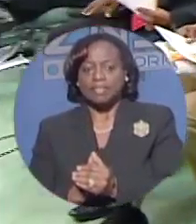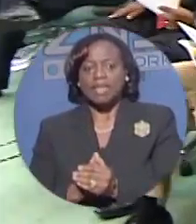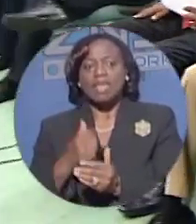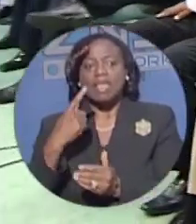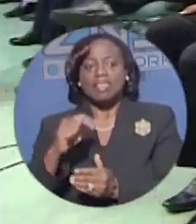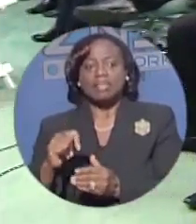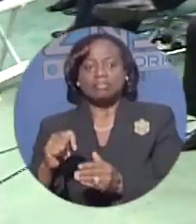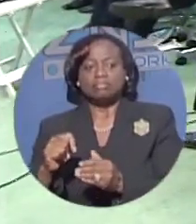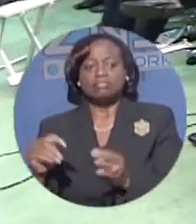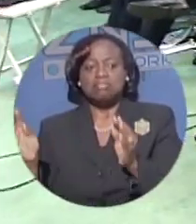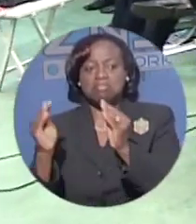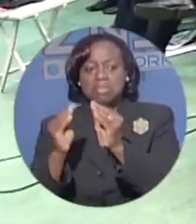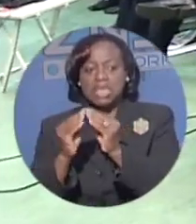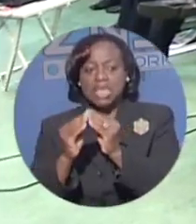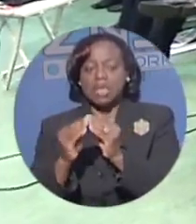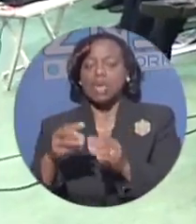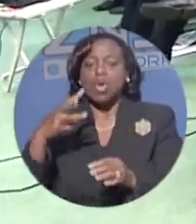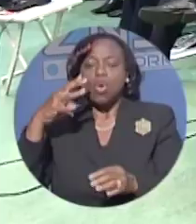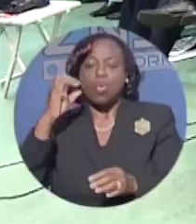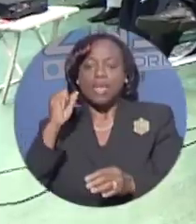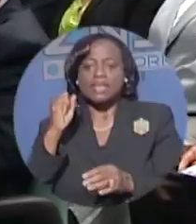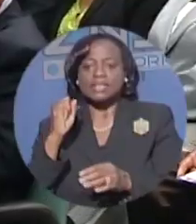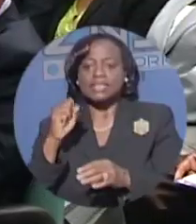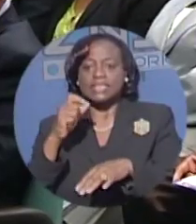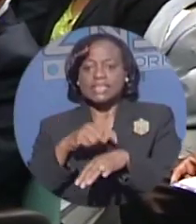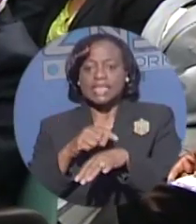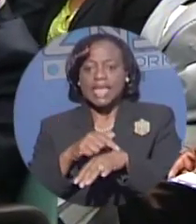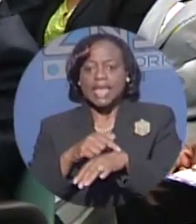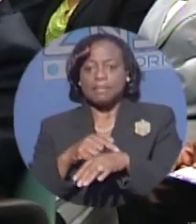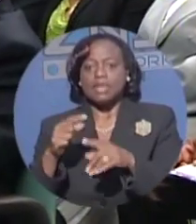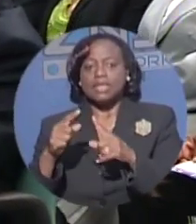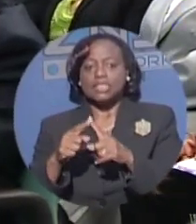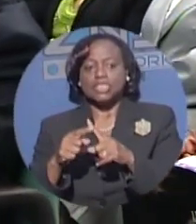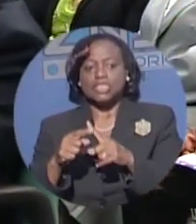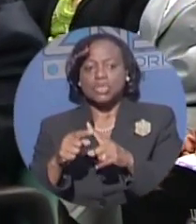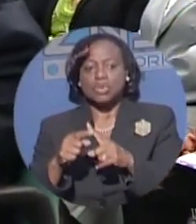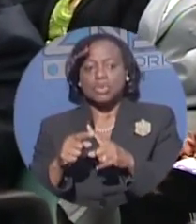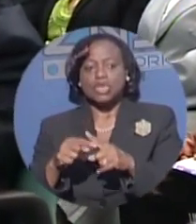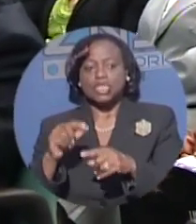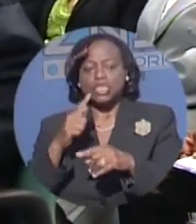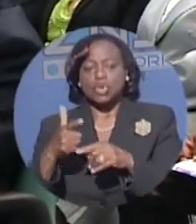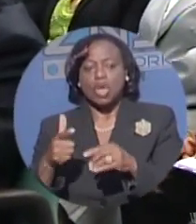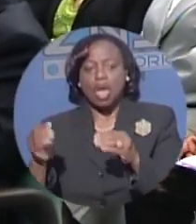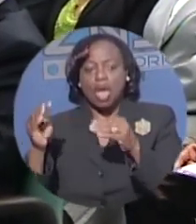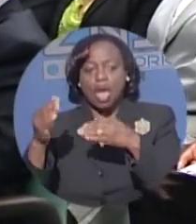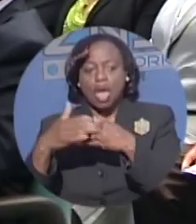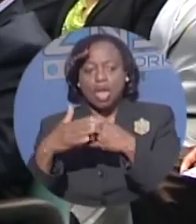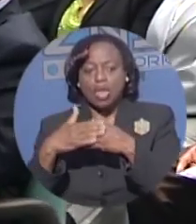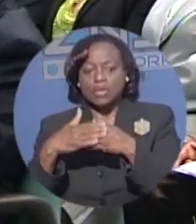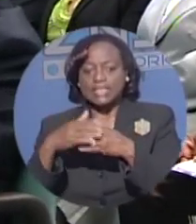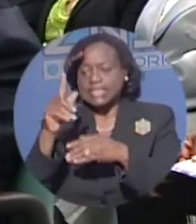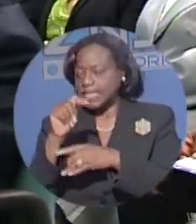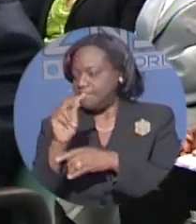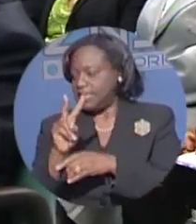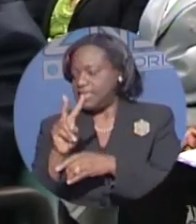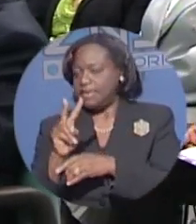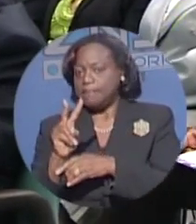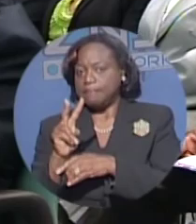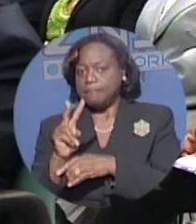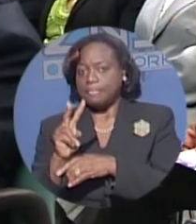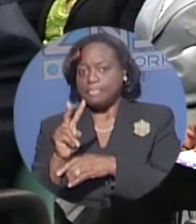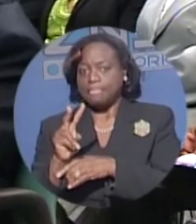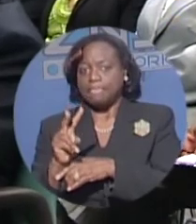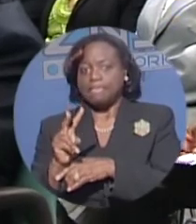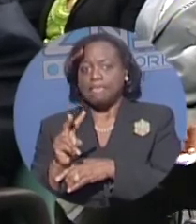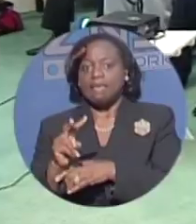was also the ideal platform to highlight crime prevention strategies and tools such as closed circuit television, CCTV. In fact,